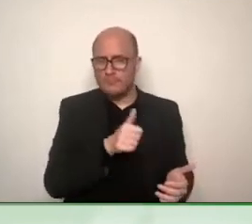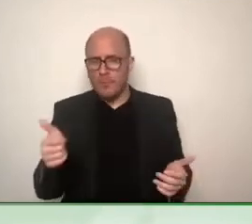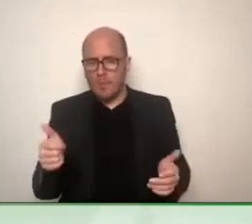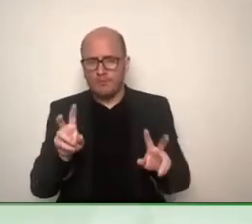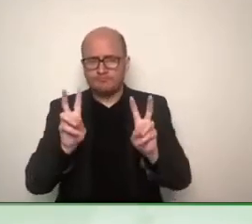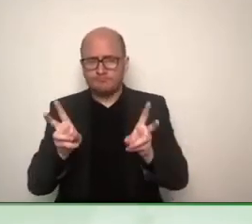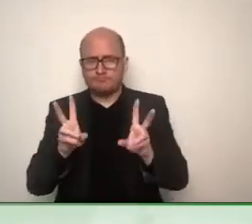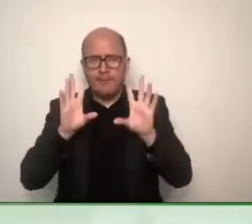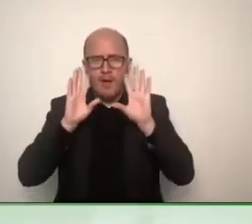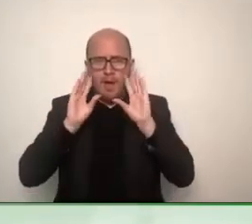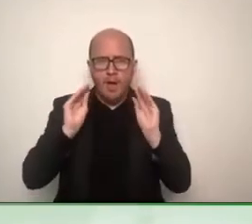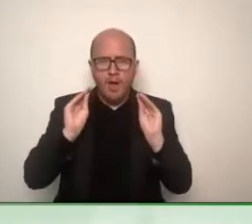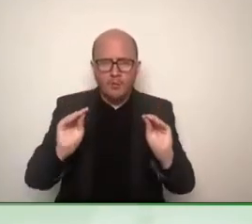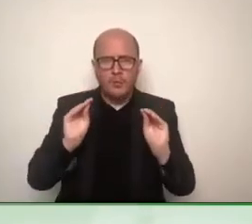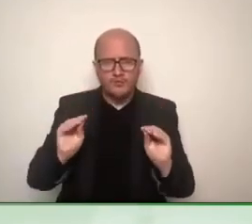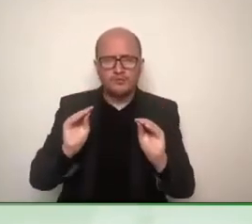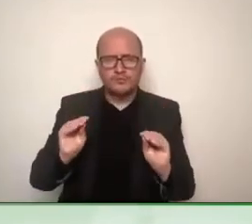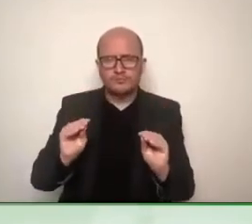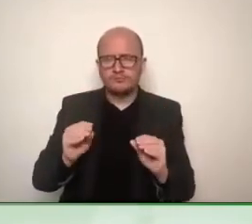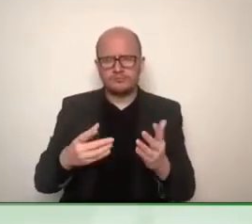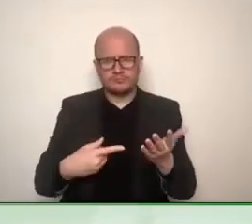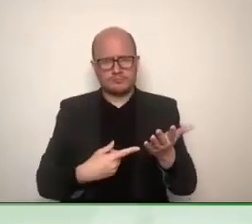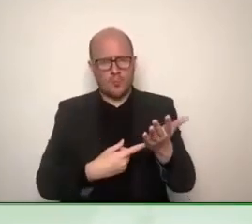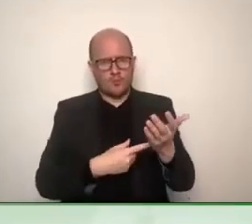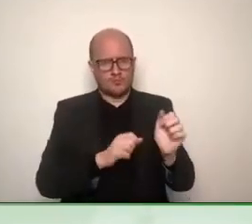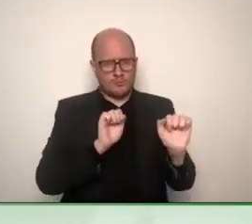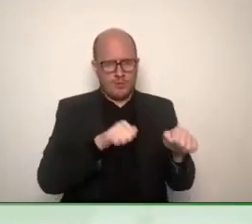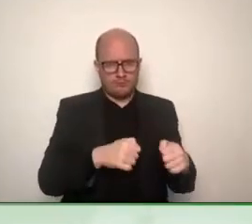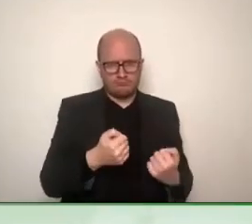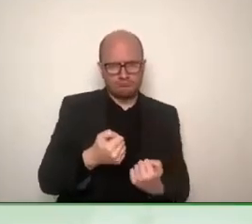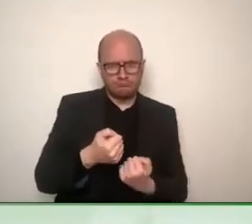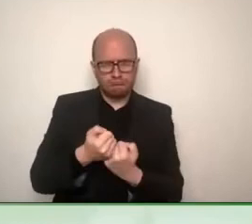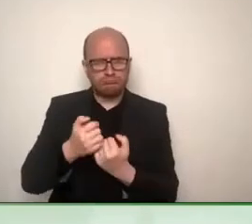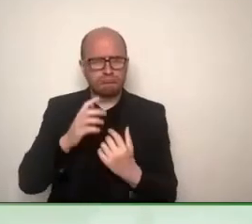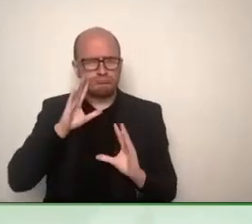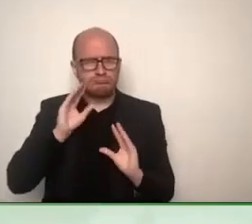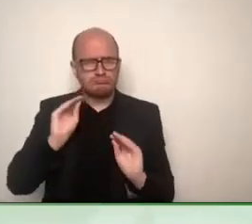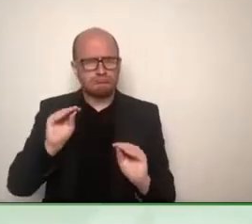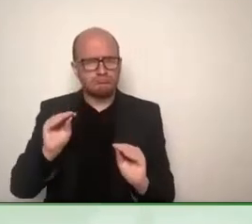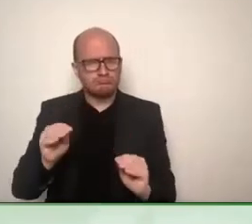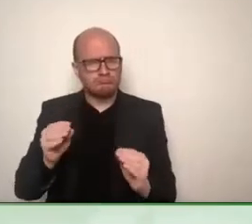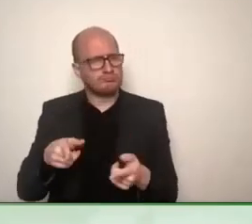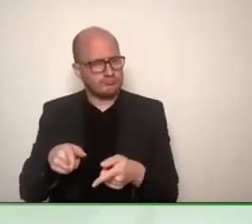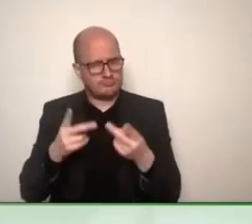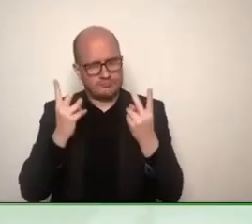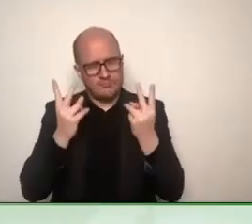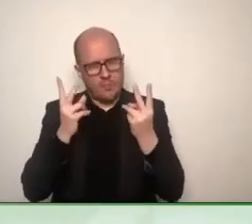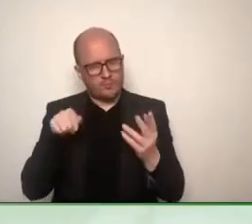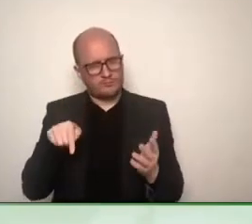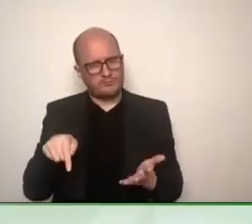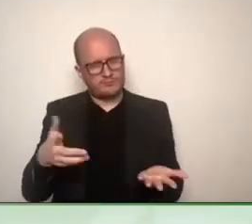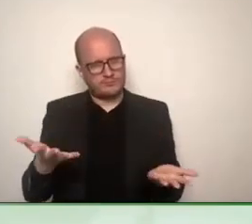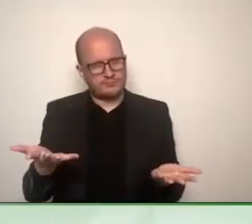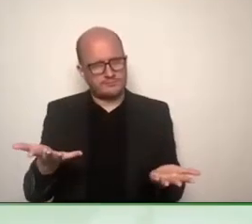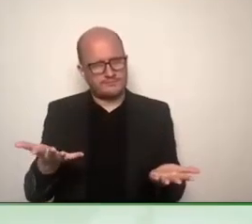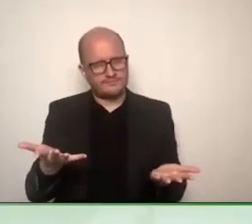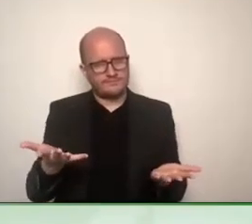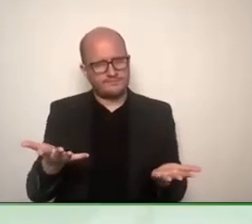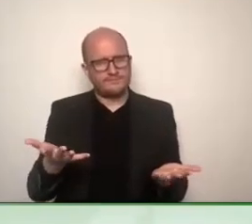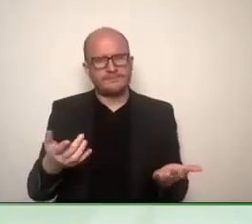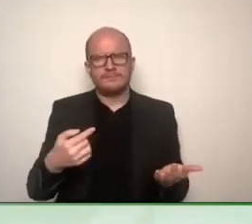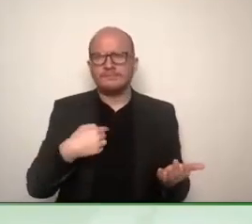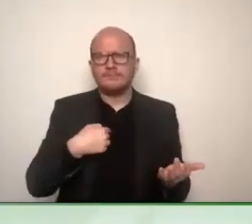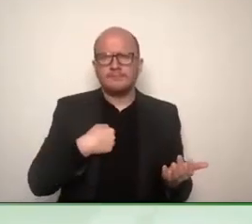education. That's also really an international issue. But we have to be careful that we don't take over the roles,